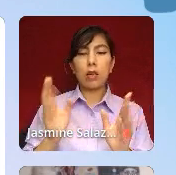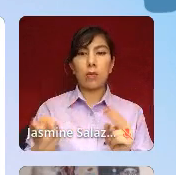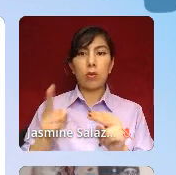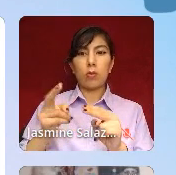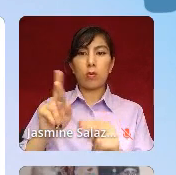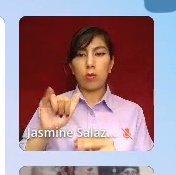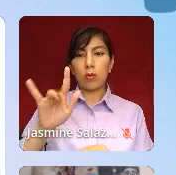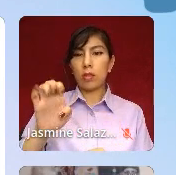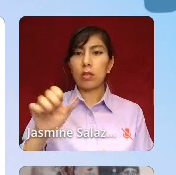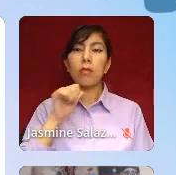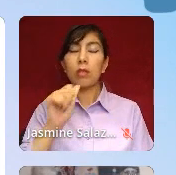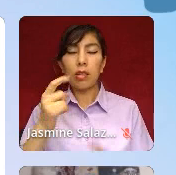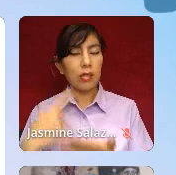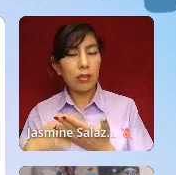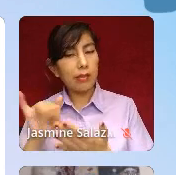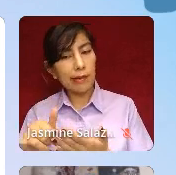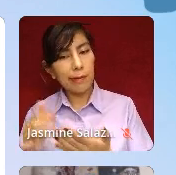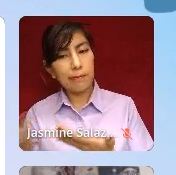Okay.